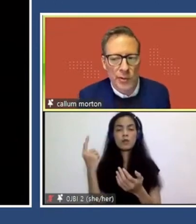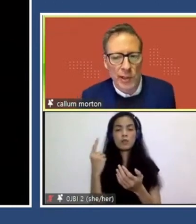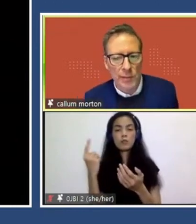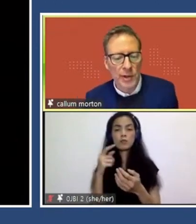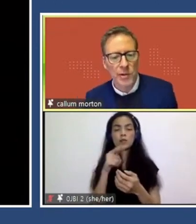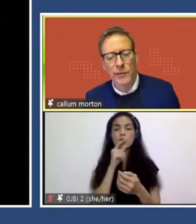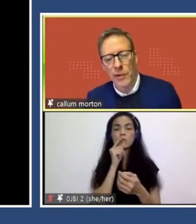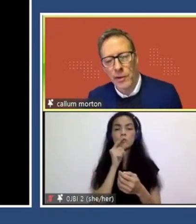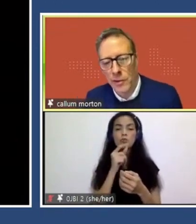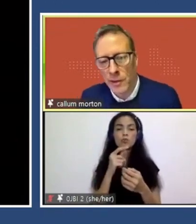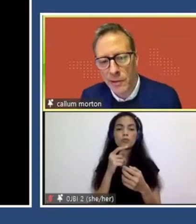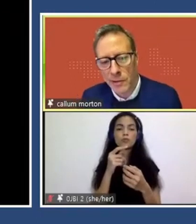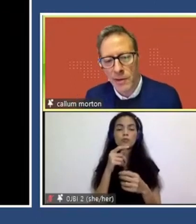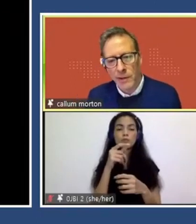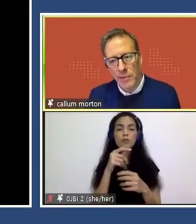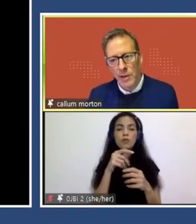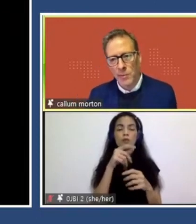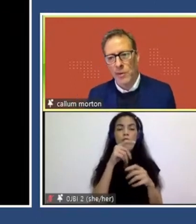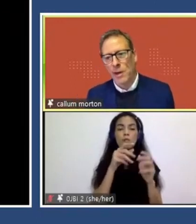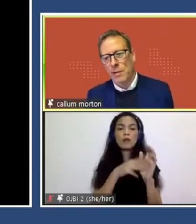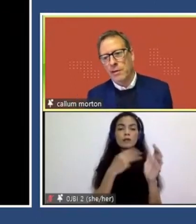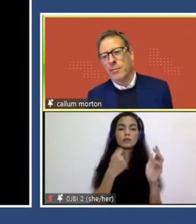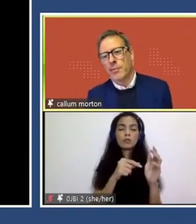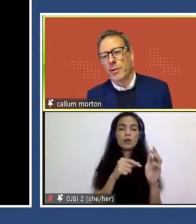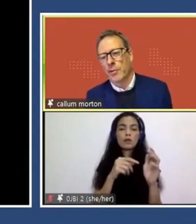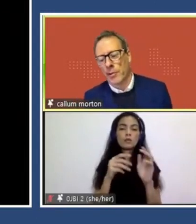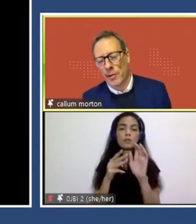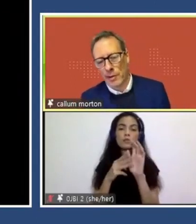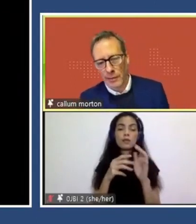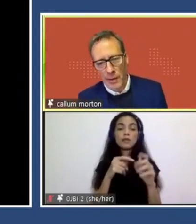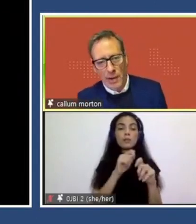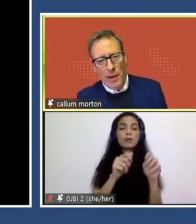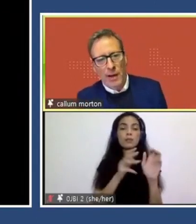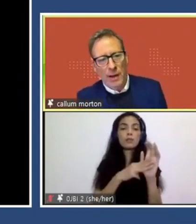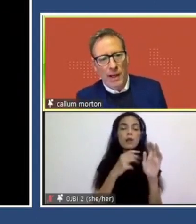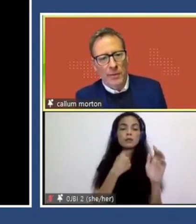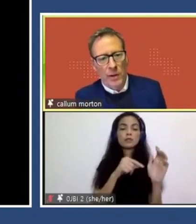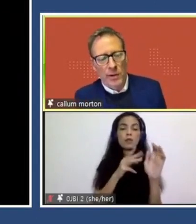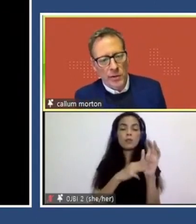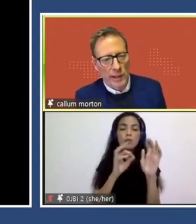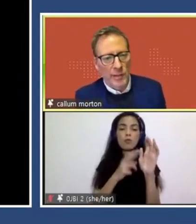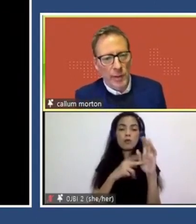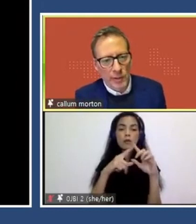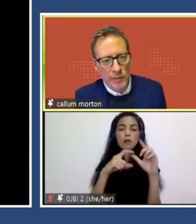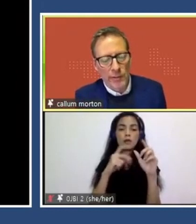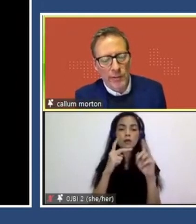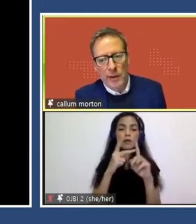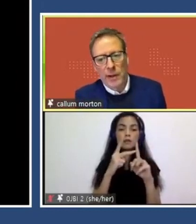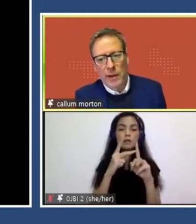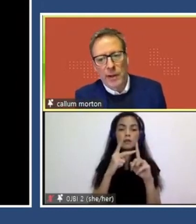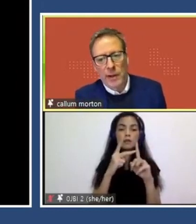experimental student struggle at Monash University through the 60s and 70s. Monash was, as I said, progressive, uh, and quite socially